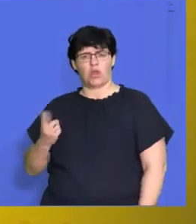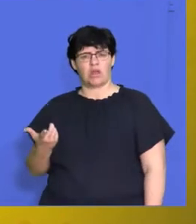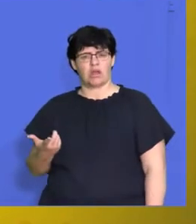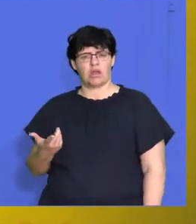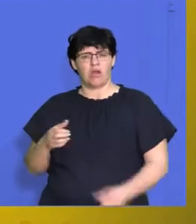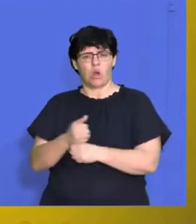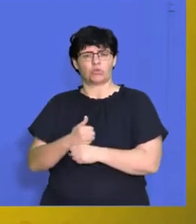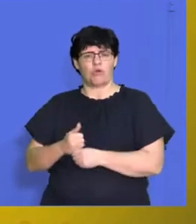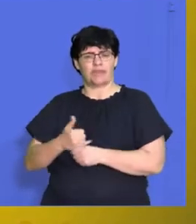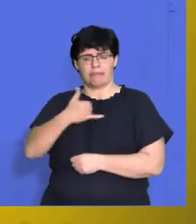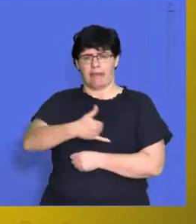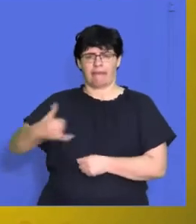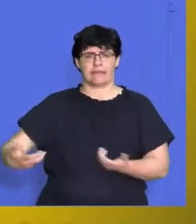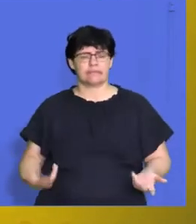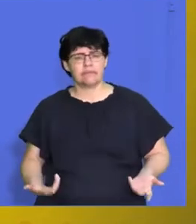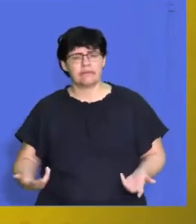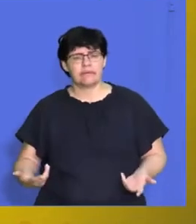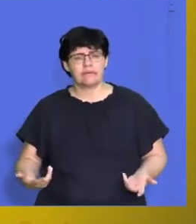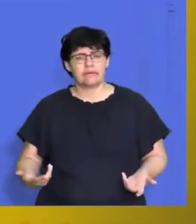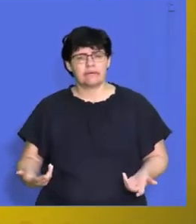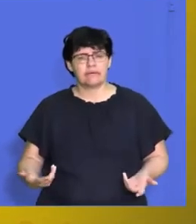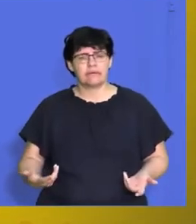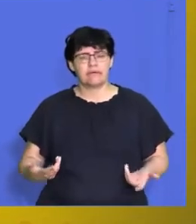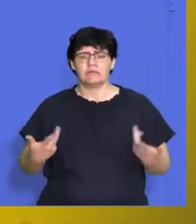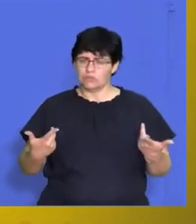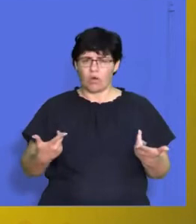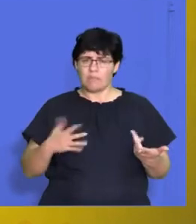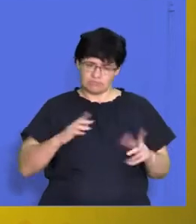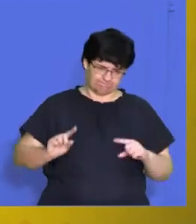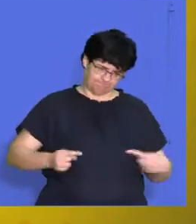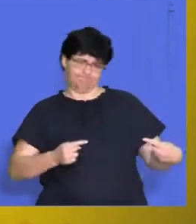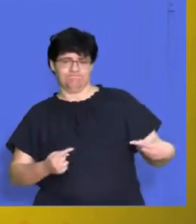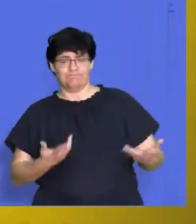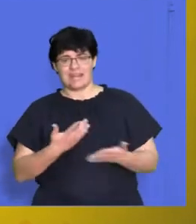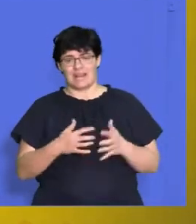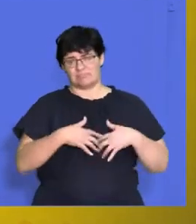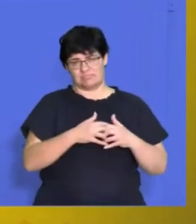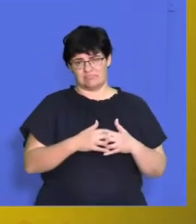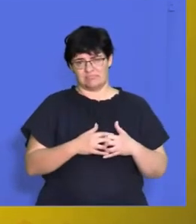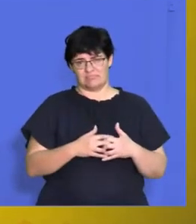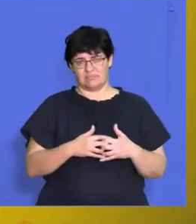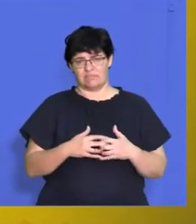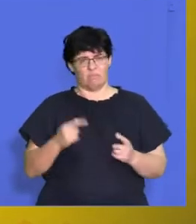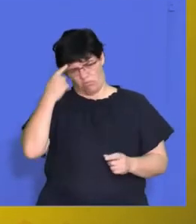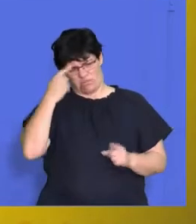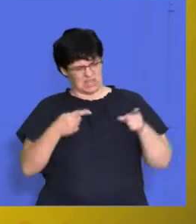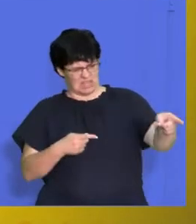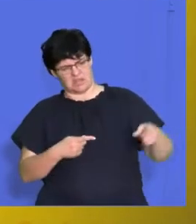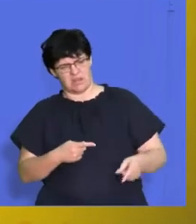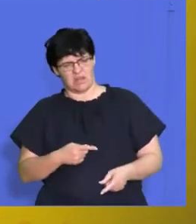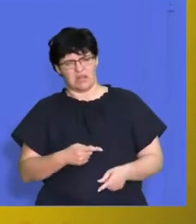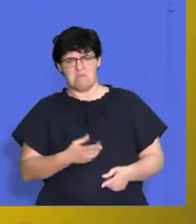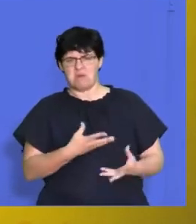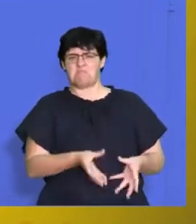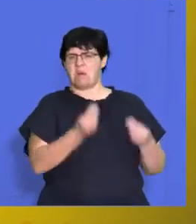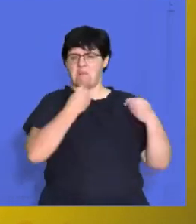coffee as my fringe benefit? So it could create conflict in that. I don't think that that person should be